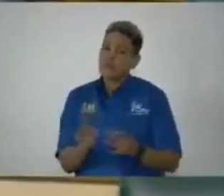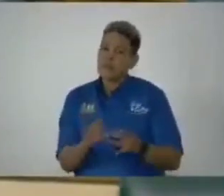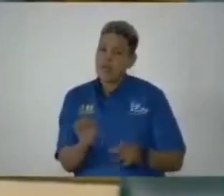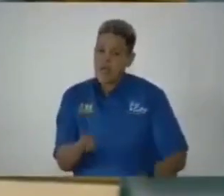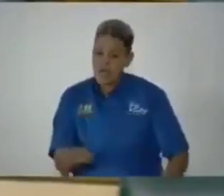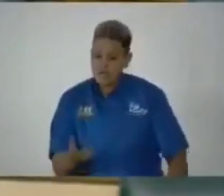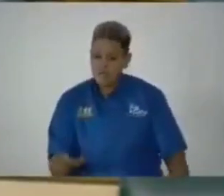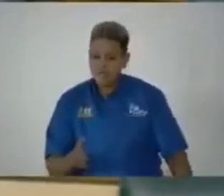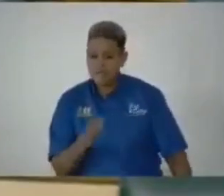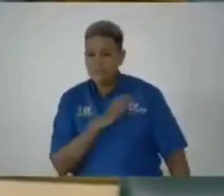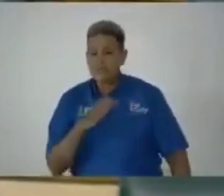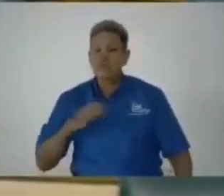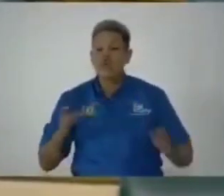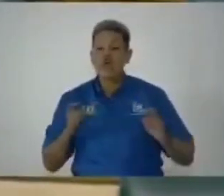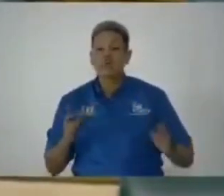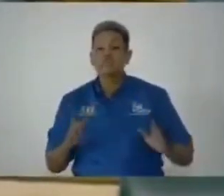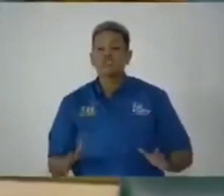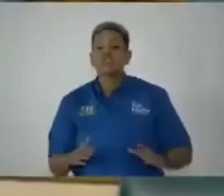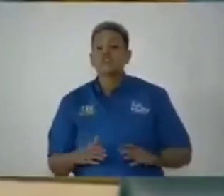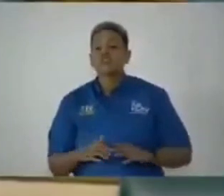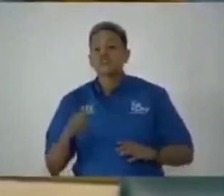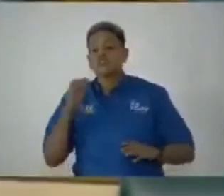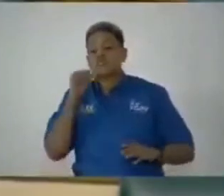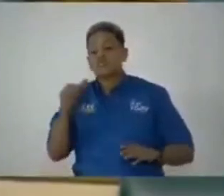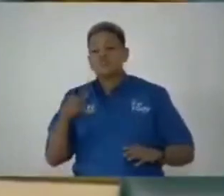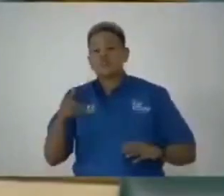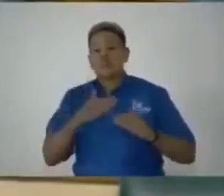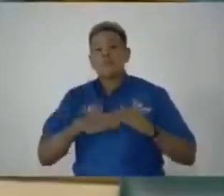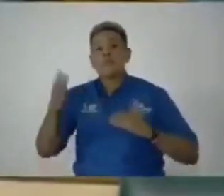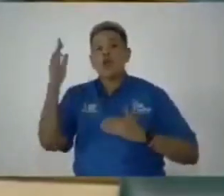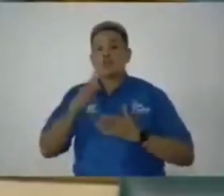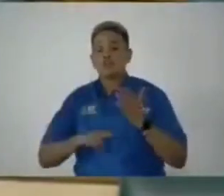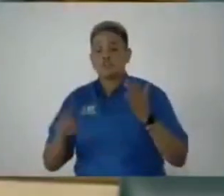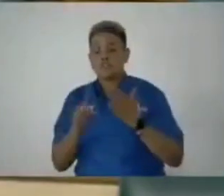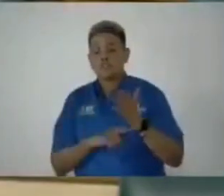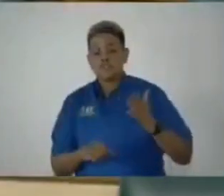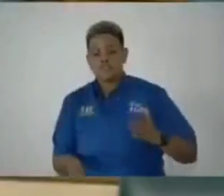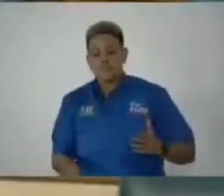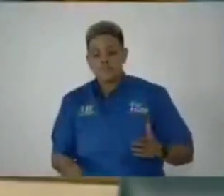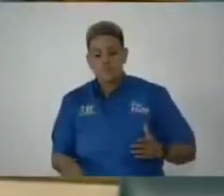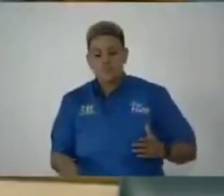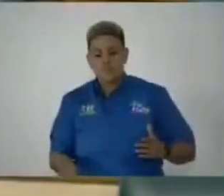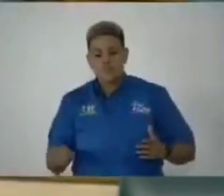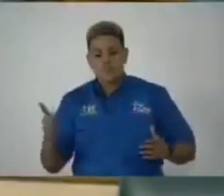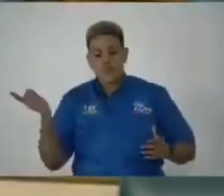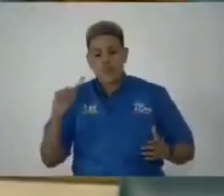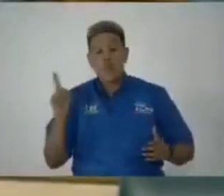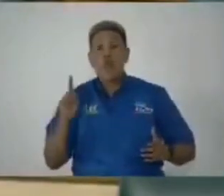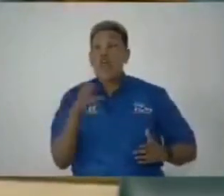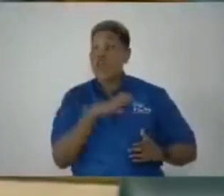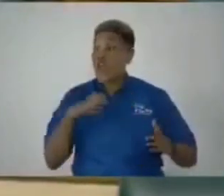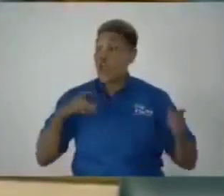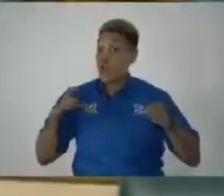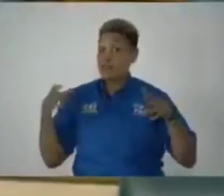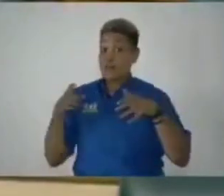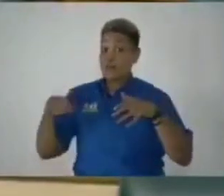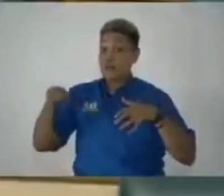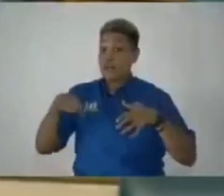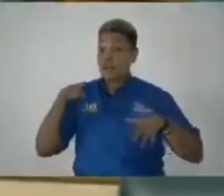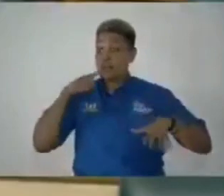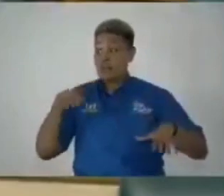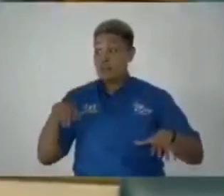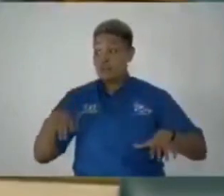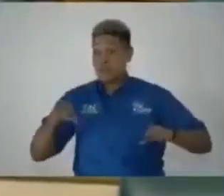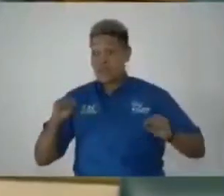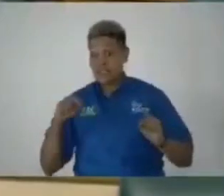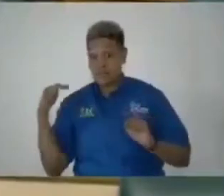The commission is not beyond criticism. And where the commission takes a